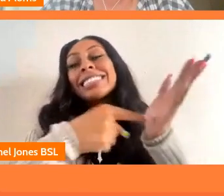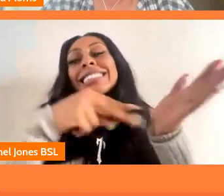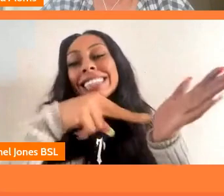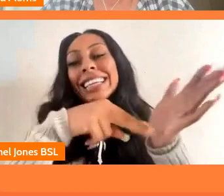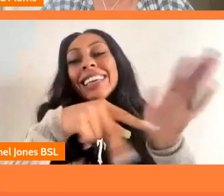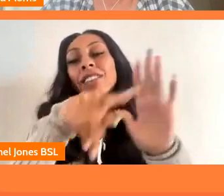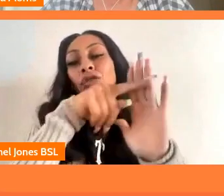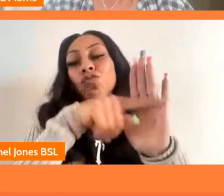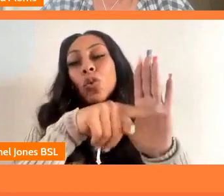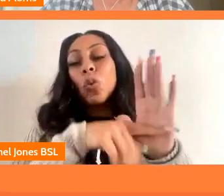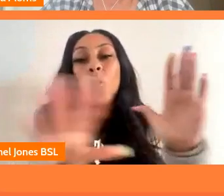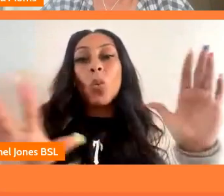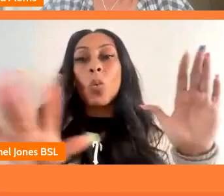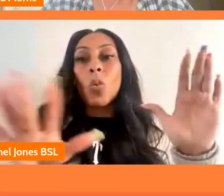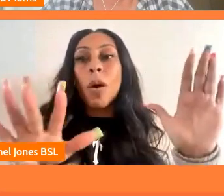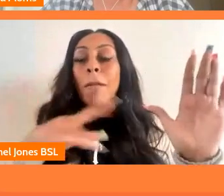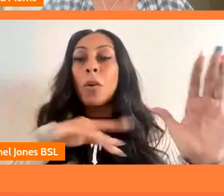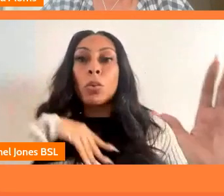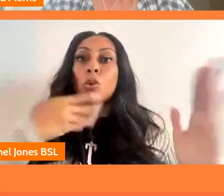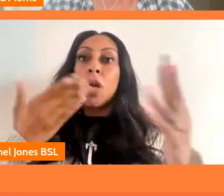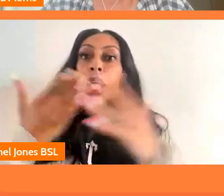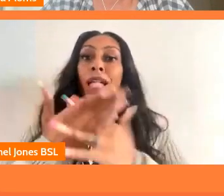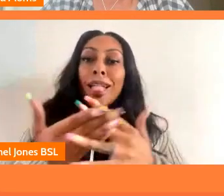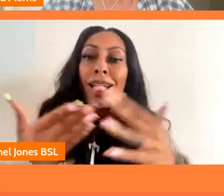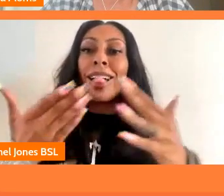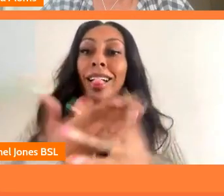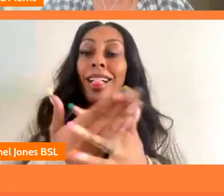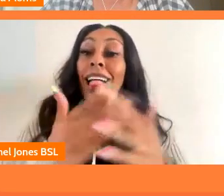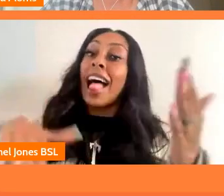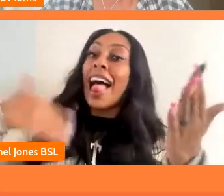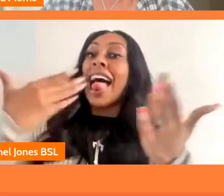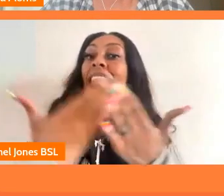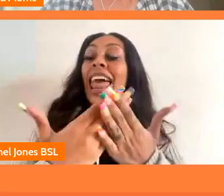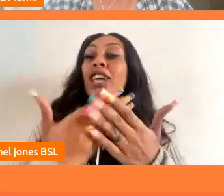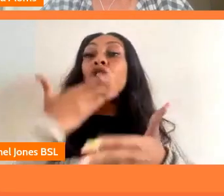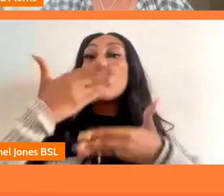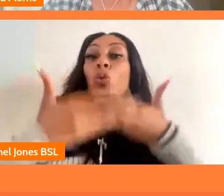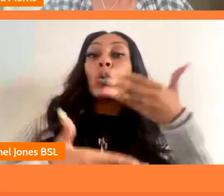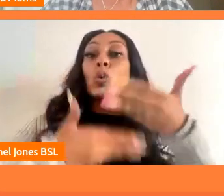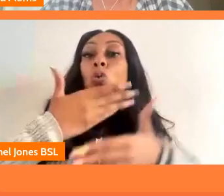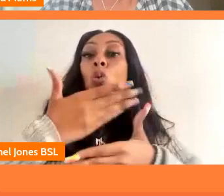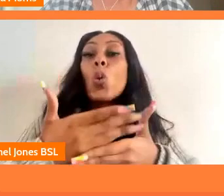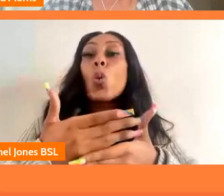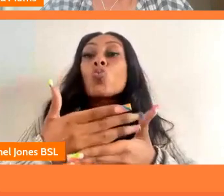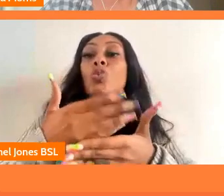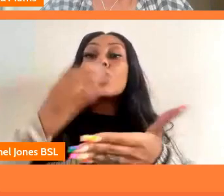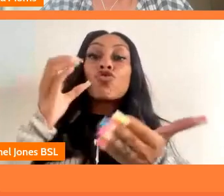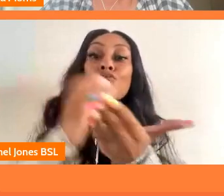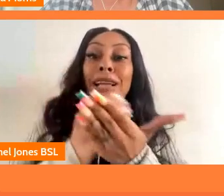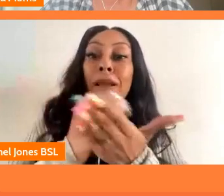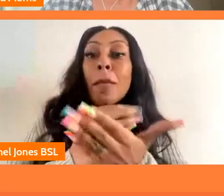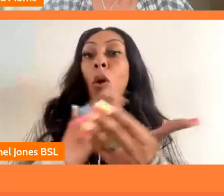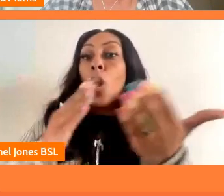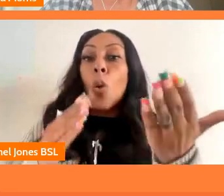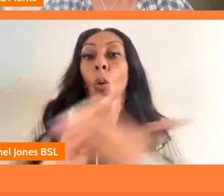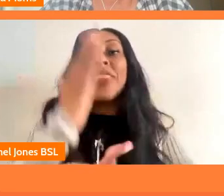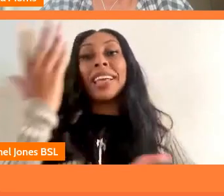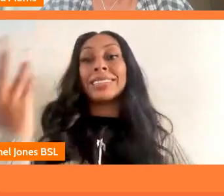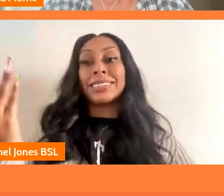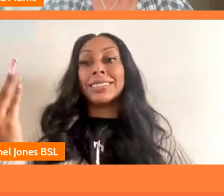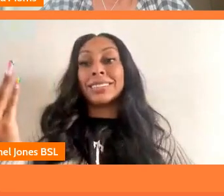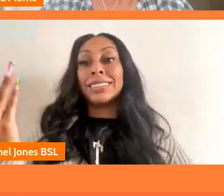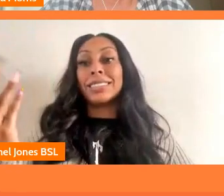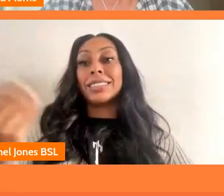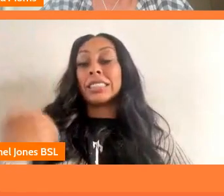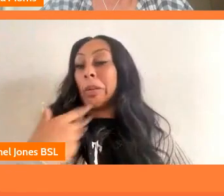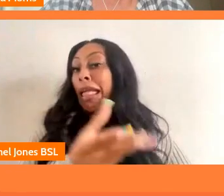actually there's no point in doing any of this unless the stories are authentic incredible so no matter what project we're doing we listen